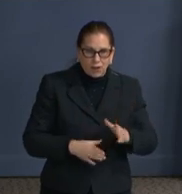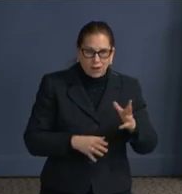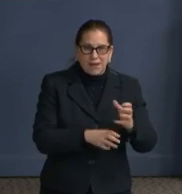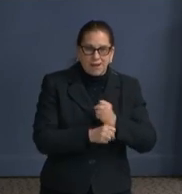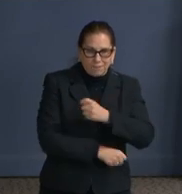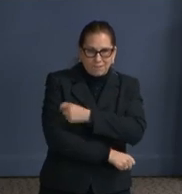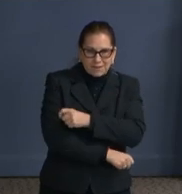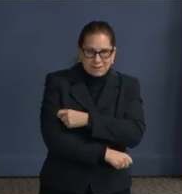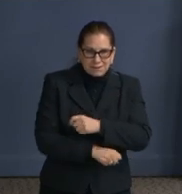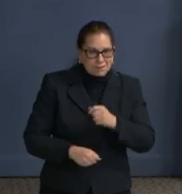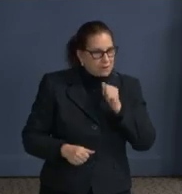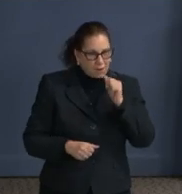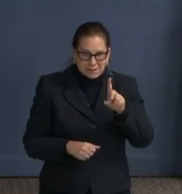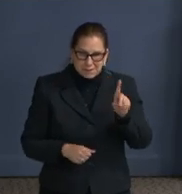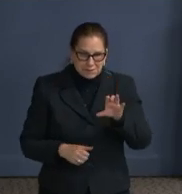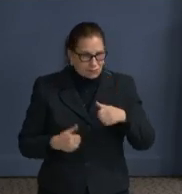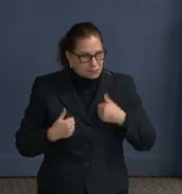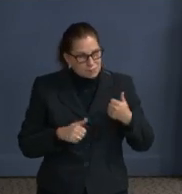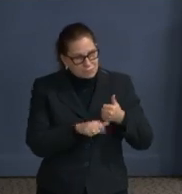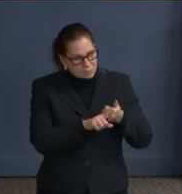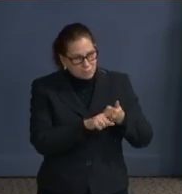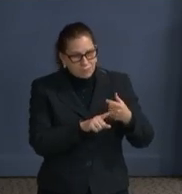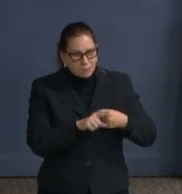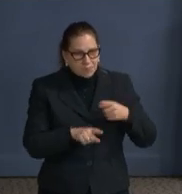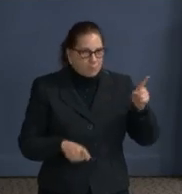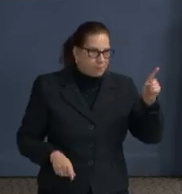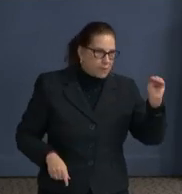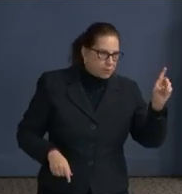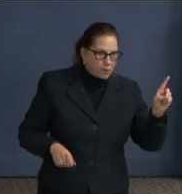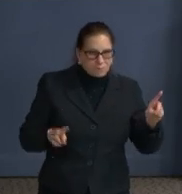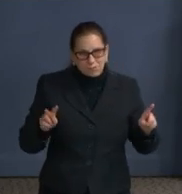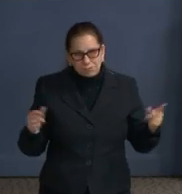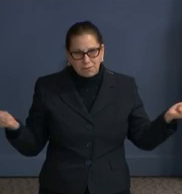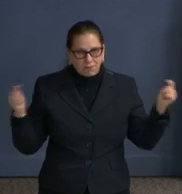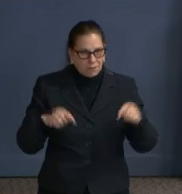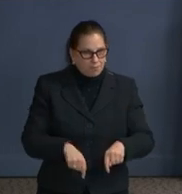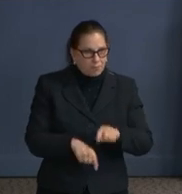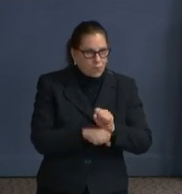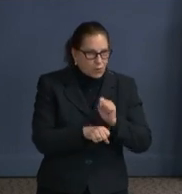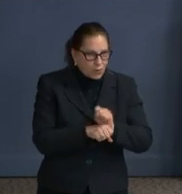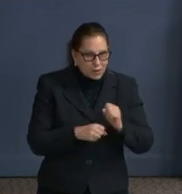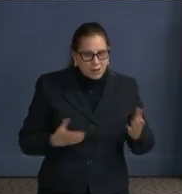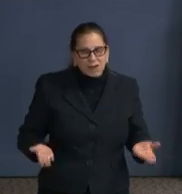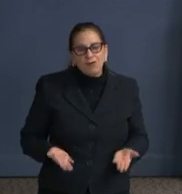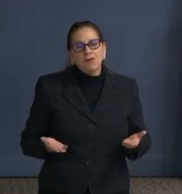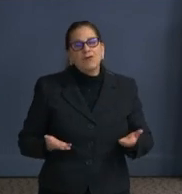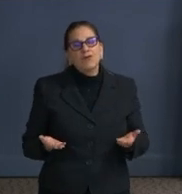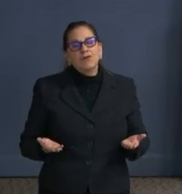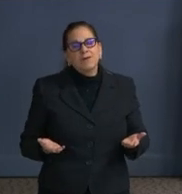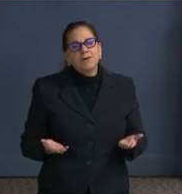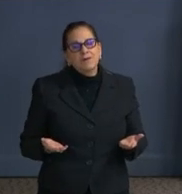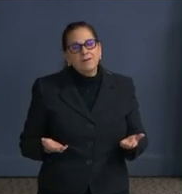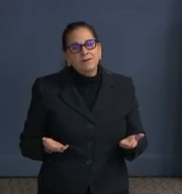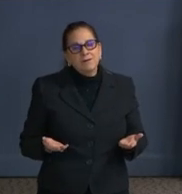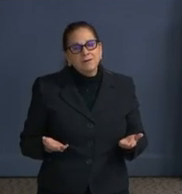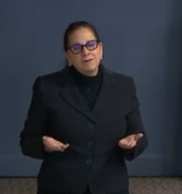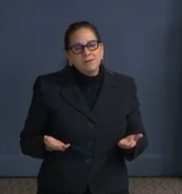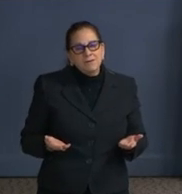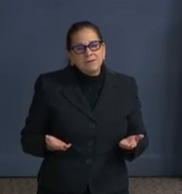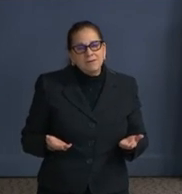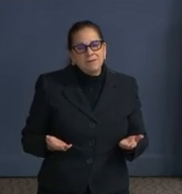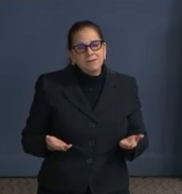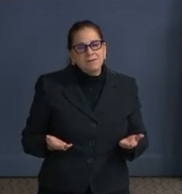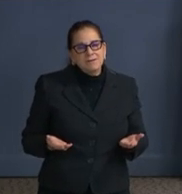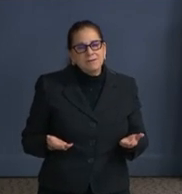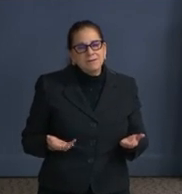residents. And even when we think about the district, the healthcare workers who were district residents, they too were not equitably district distributed,